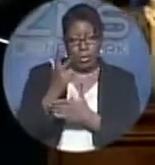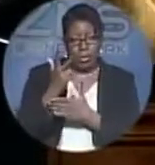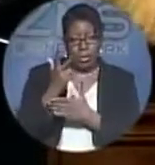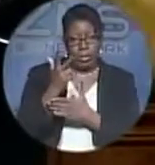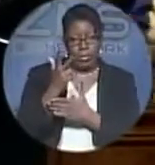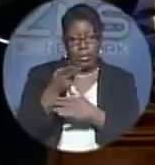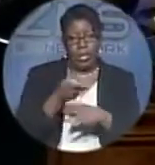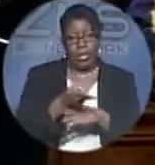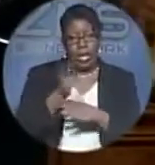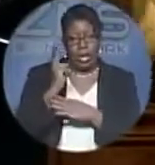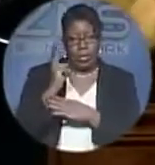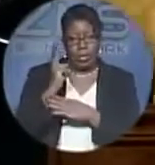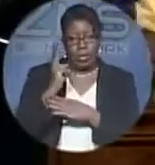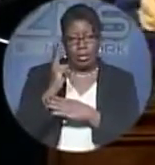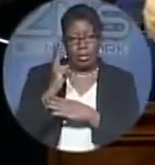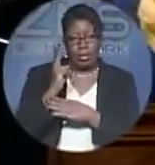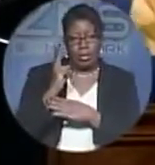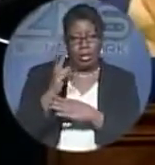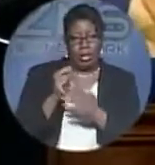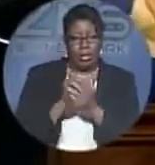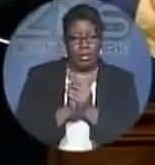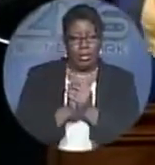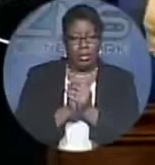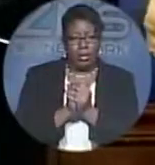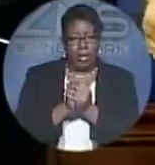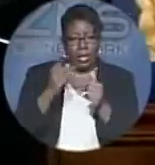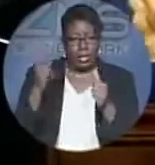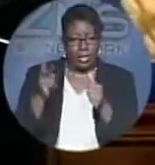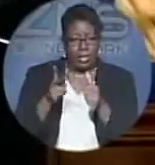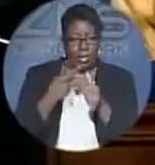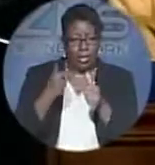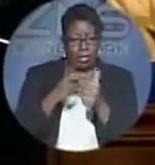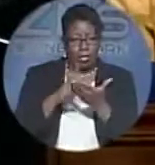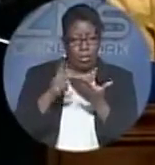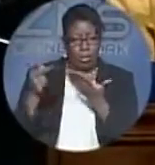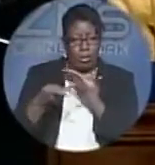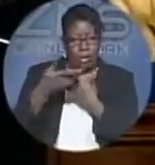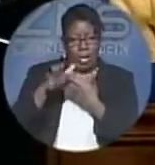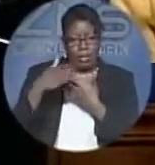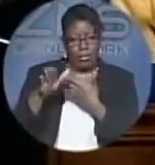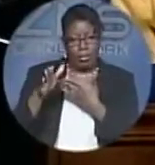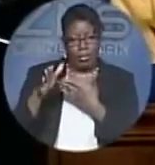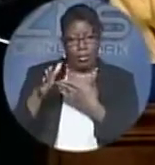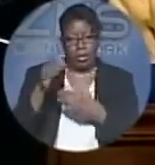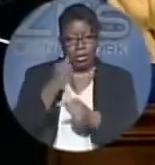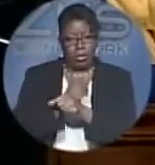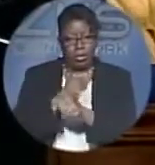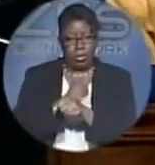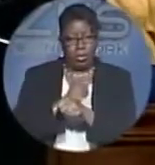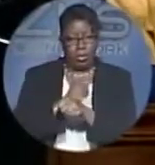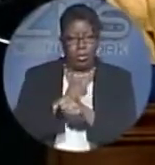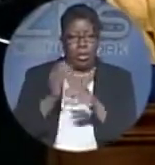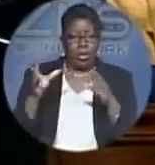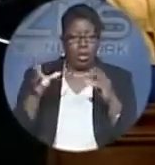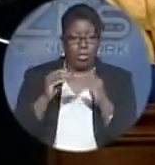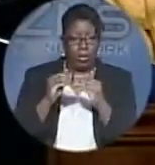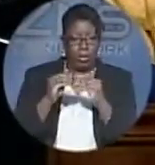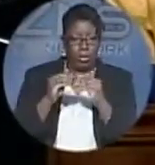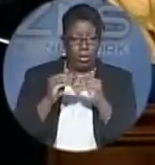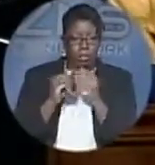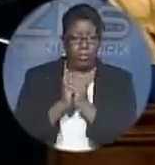the hiring at Albany and second-chance programs after the employment moratorium. You can look it up.